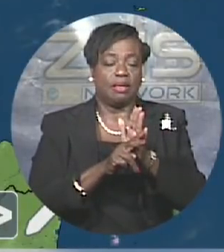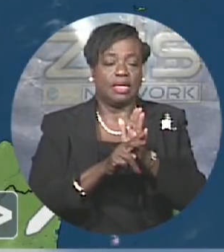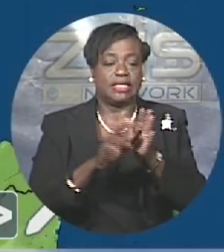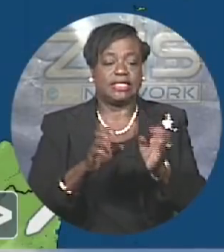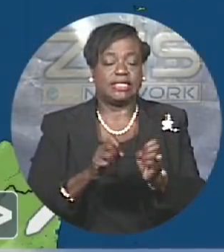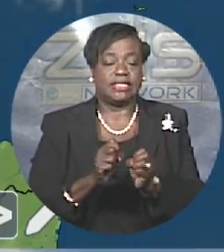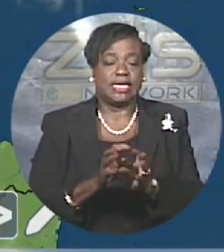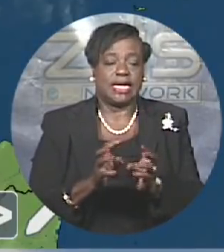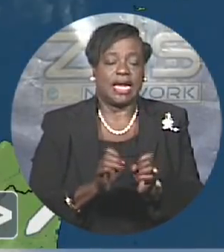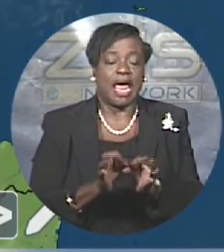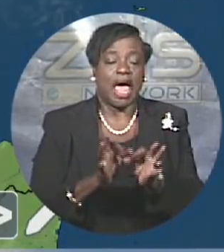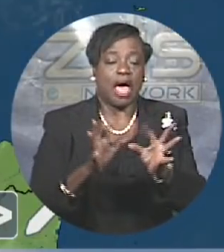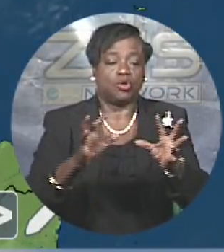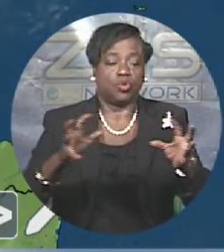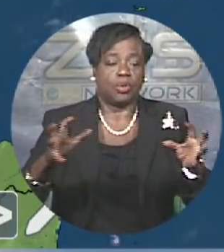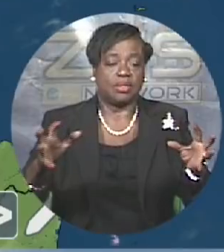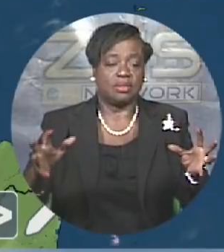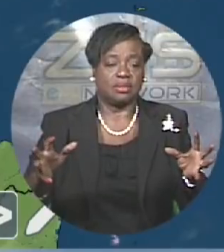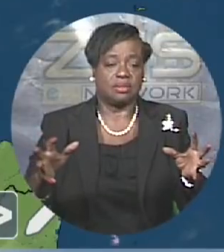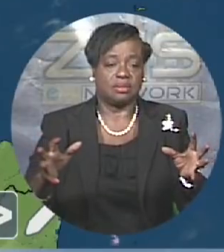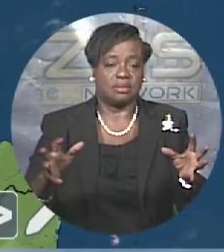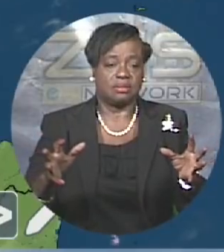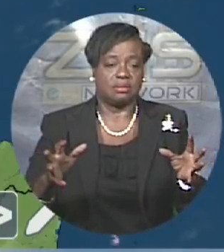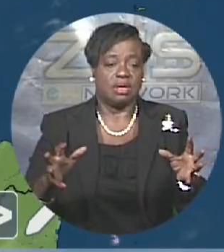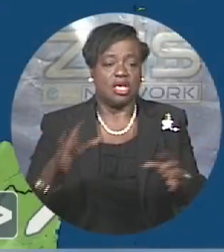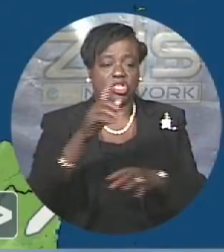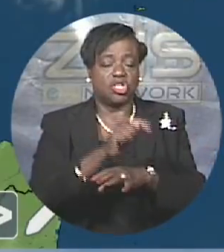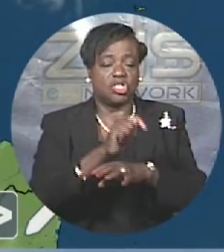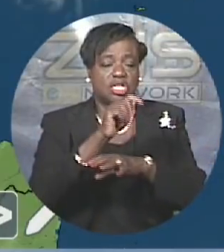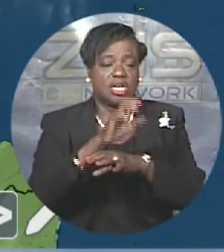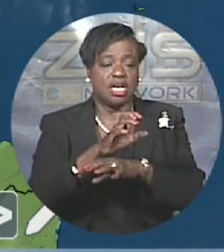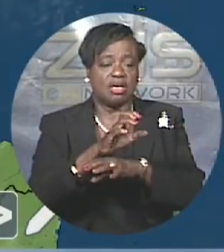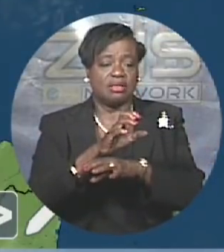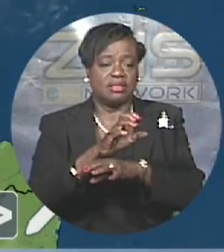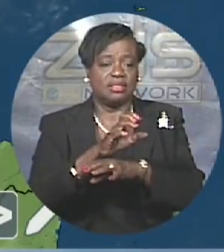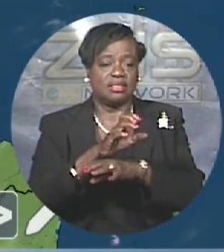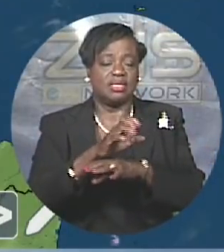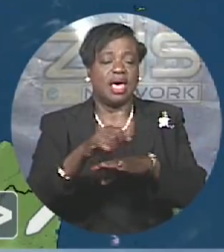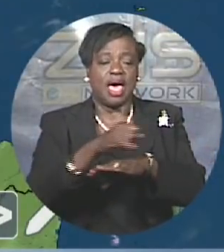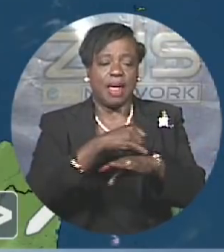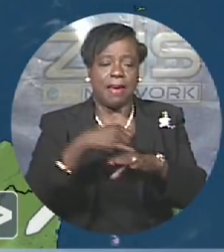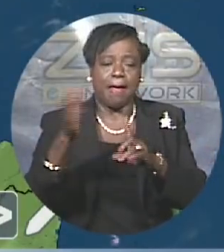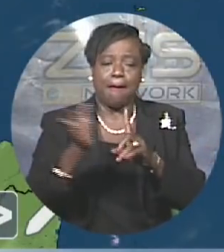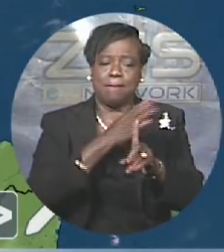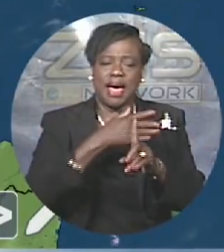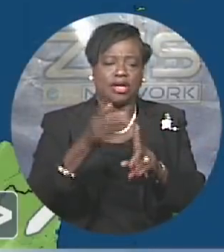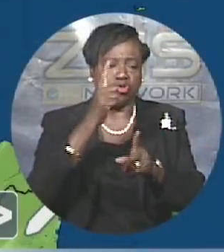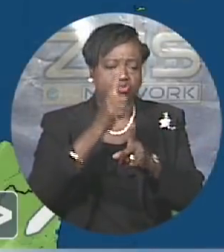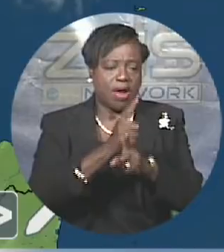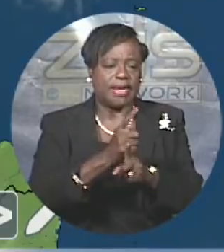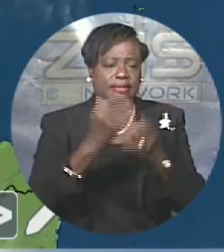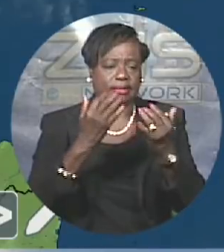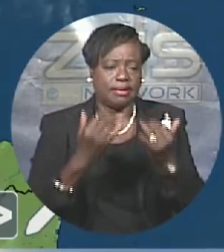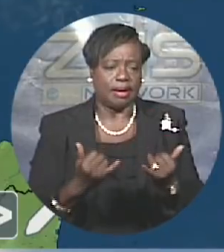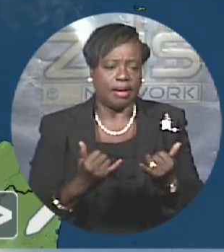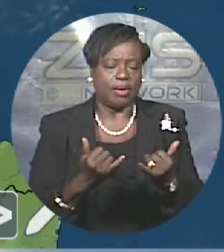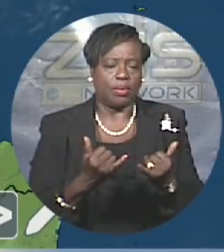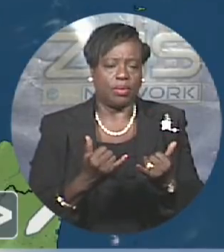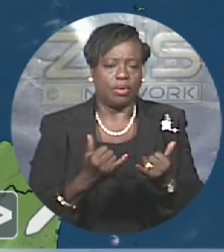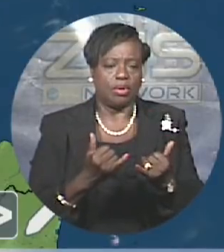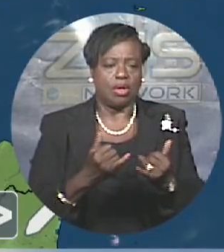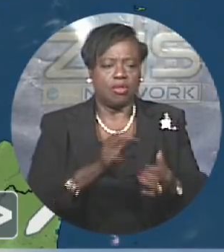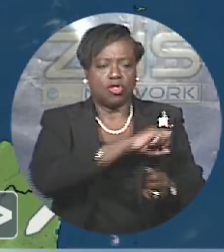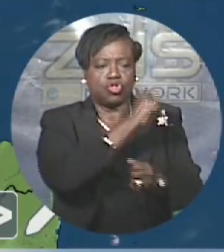the center, and that means, as we speak, the Turks and Caicos Islands are being batted by hurricane force winds. And later on tonight, those